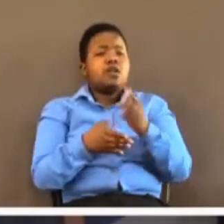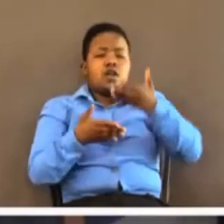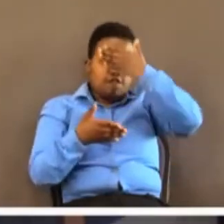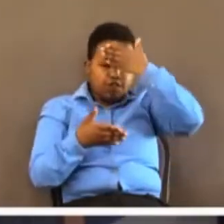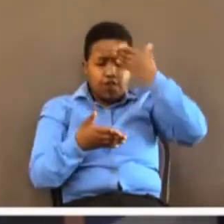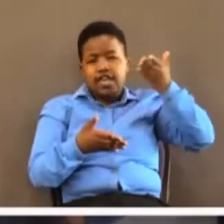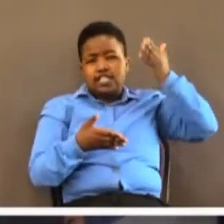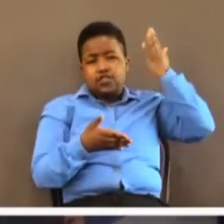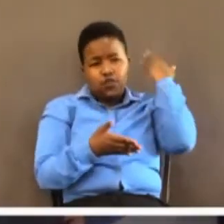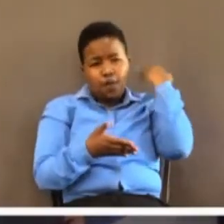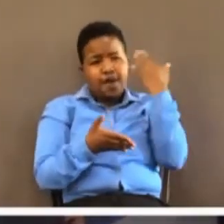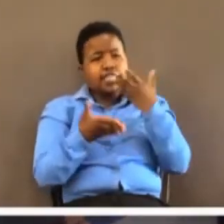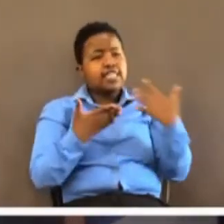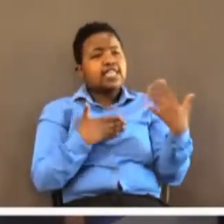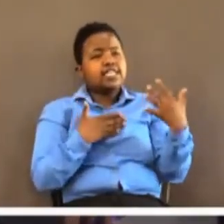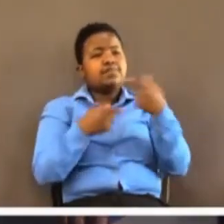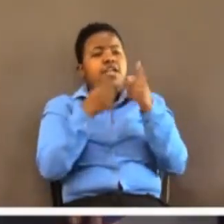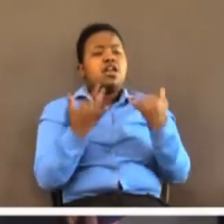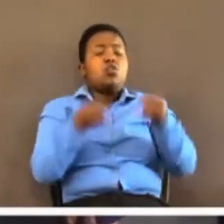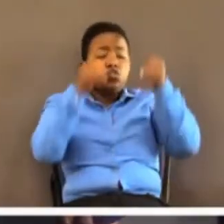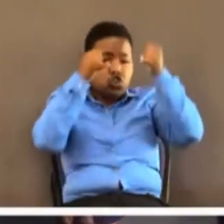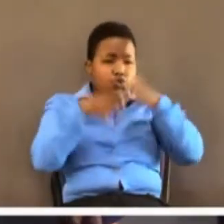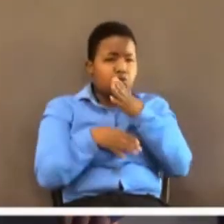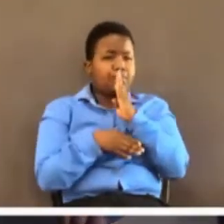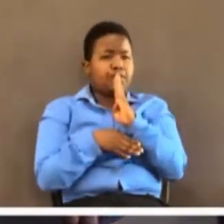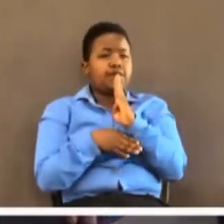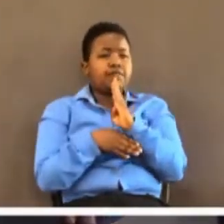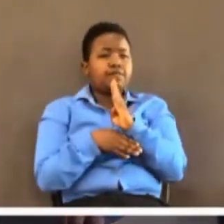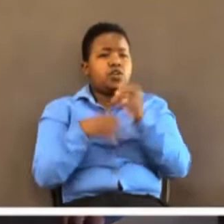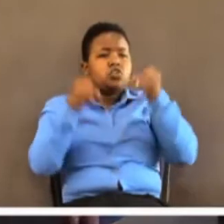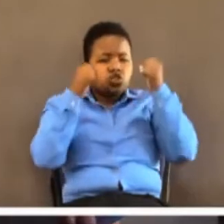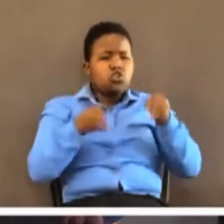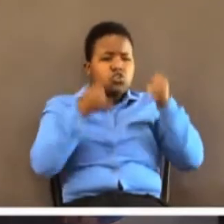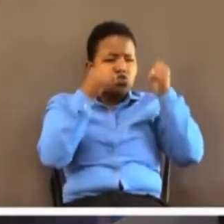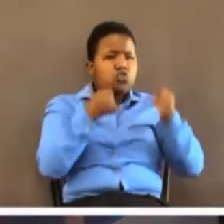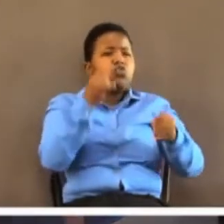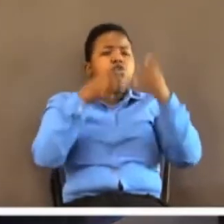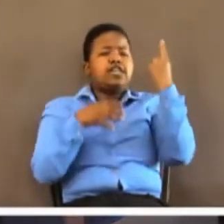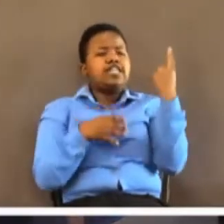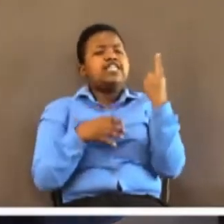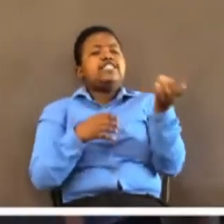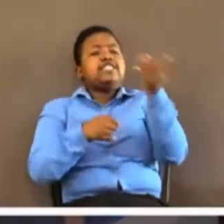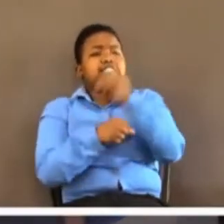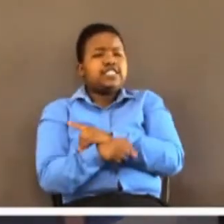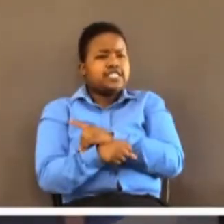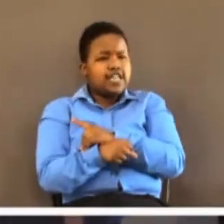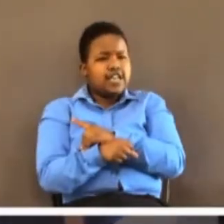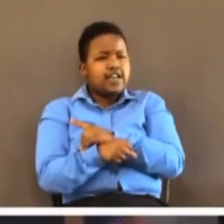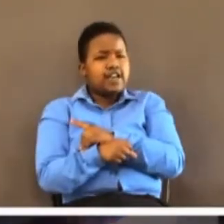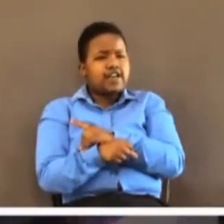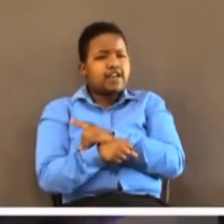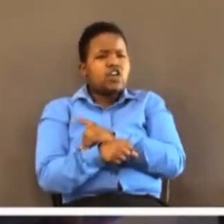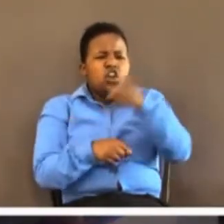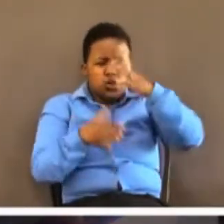something new because the mercies of God are new every morning. Friends, the message here is you can